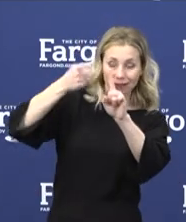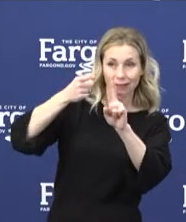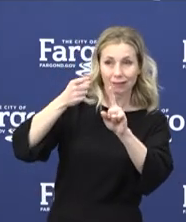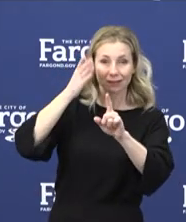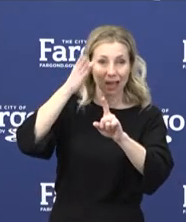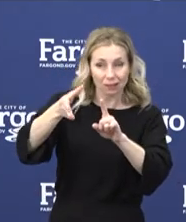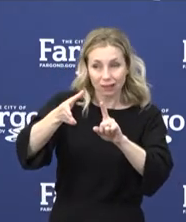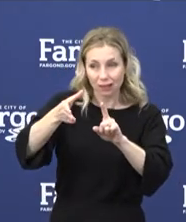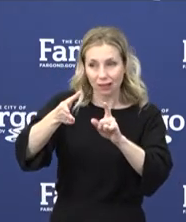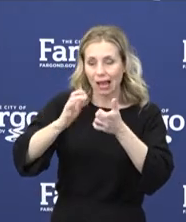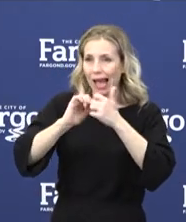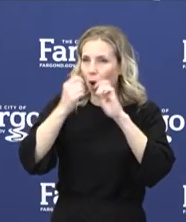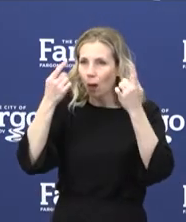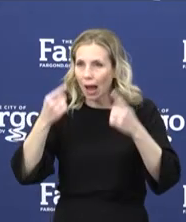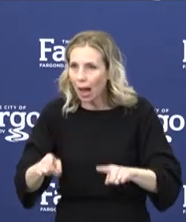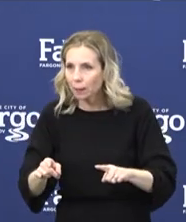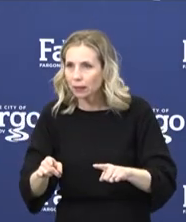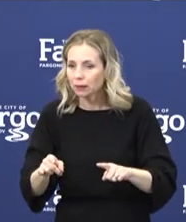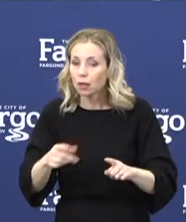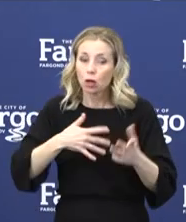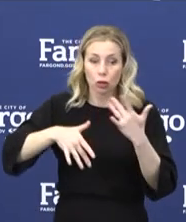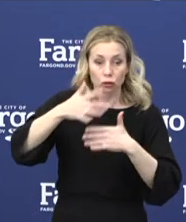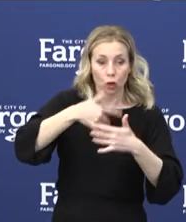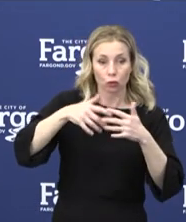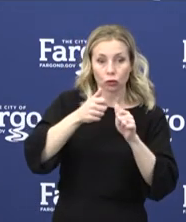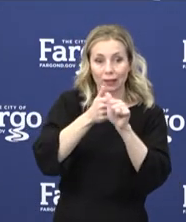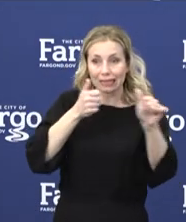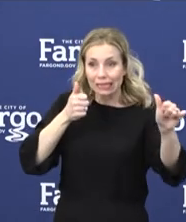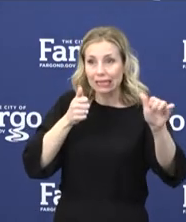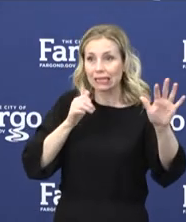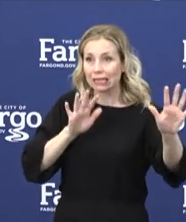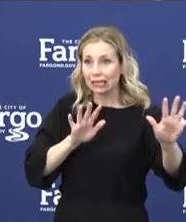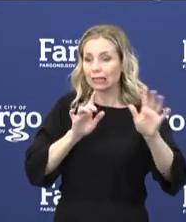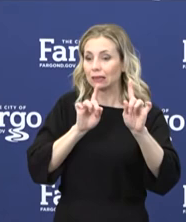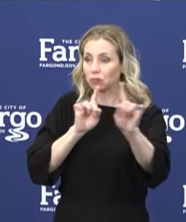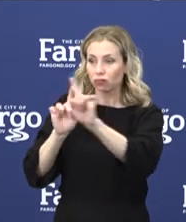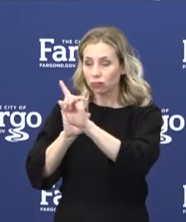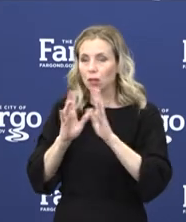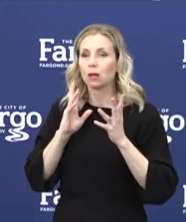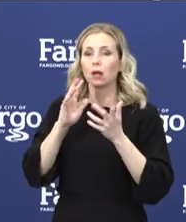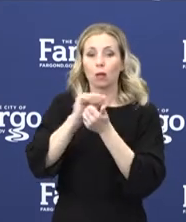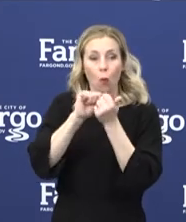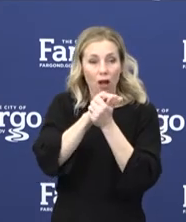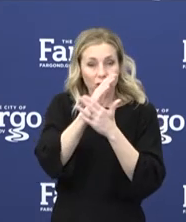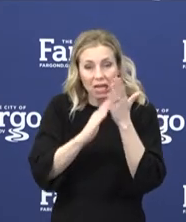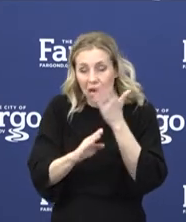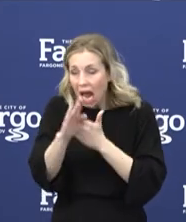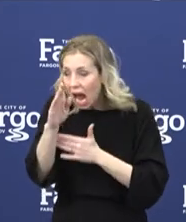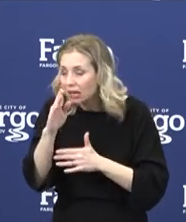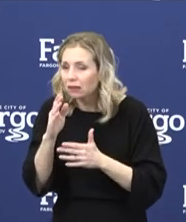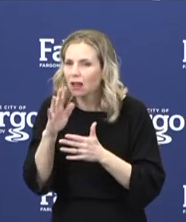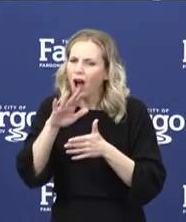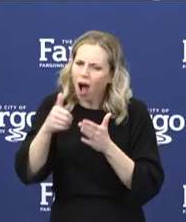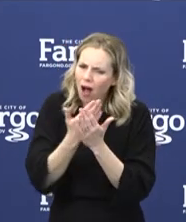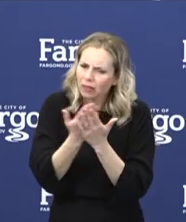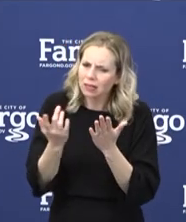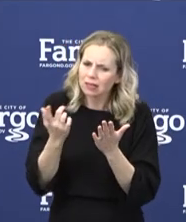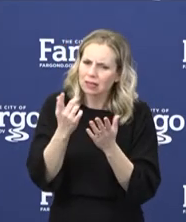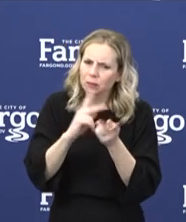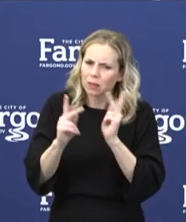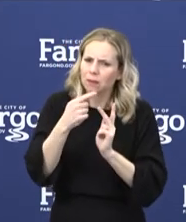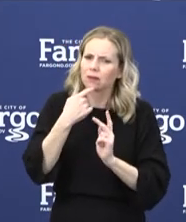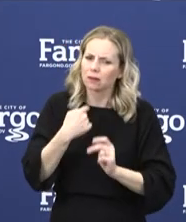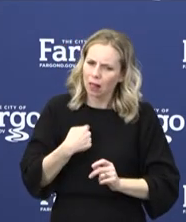this event. The social distancing, the washing the hands, all of those items that these healthcare professionals and